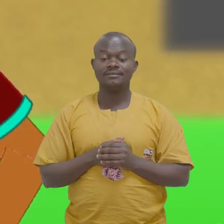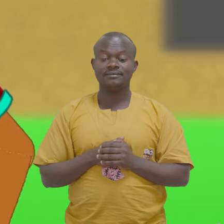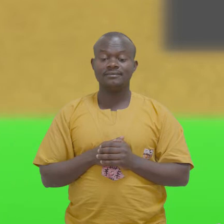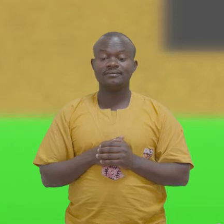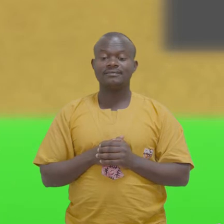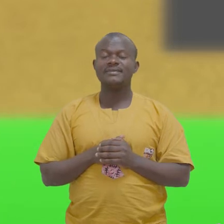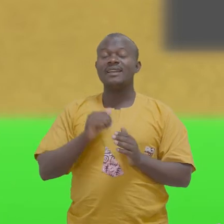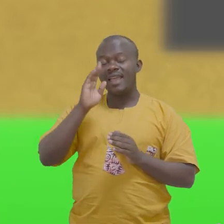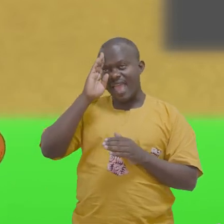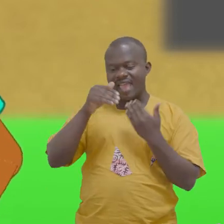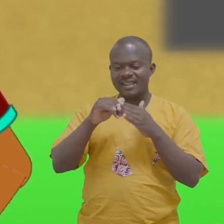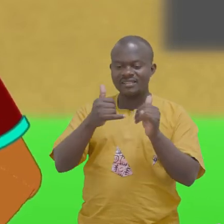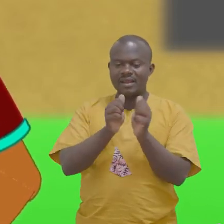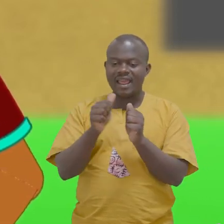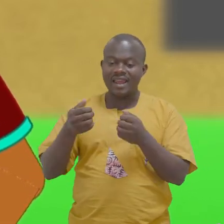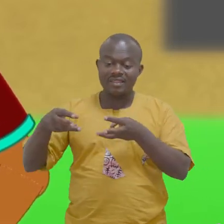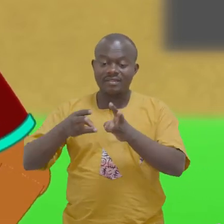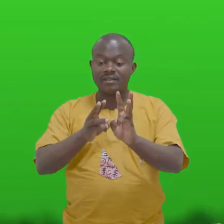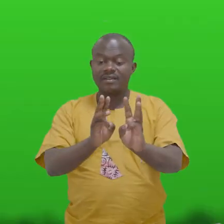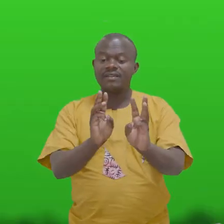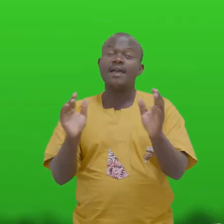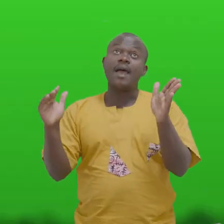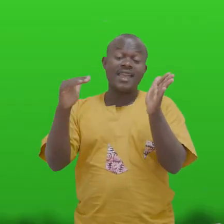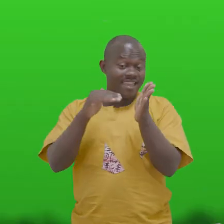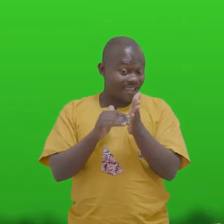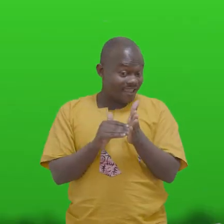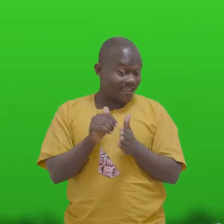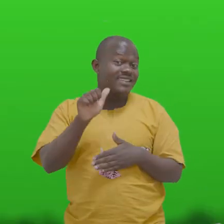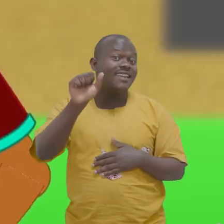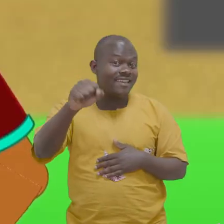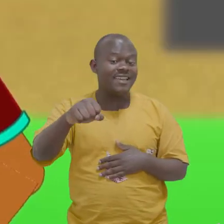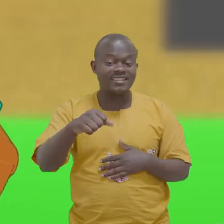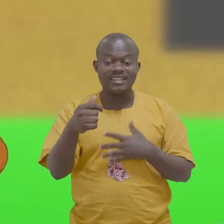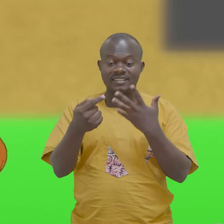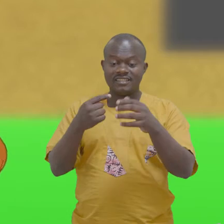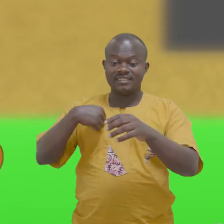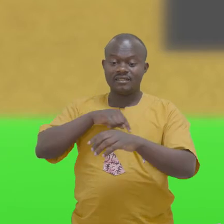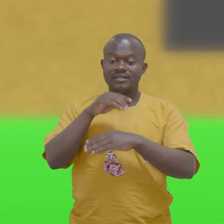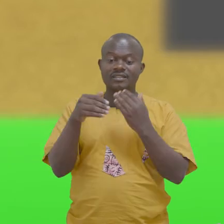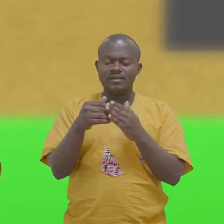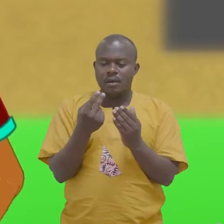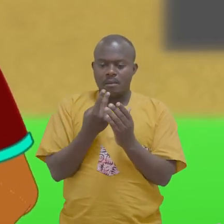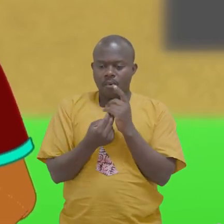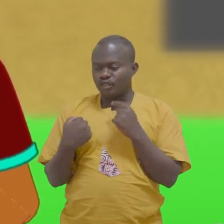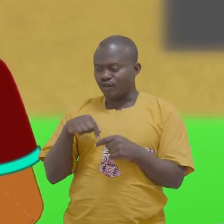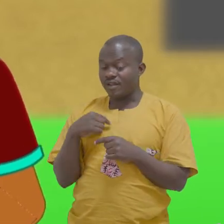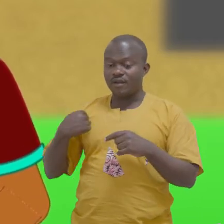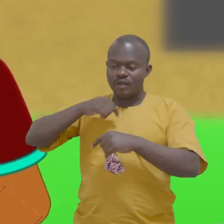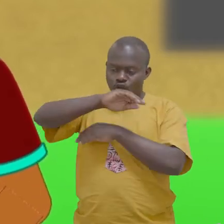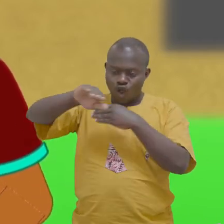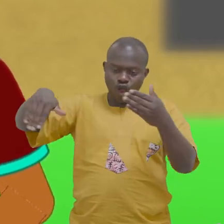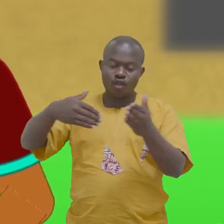Hey, let's play another way Edgabe? Yes This time it will be more